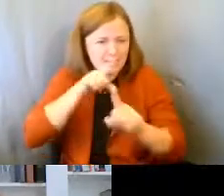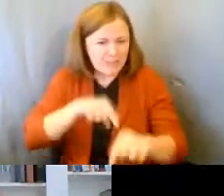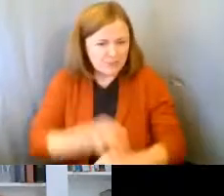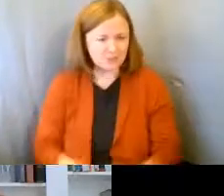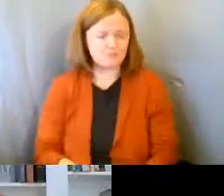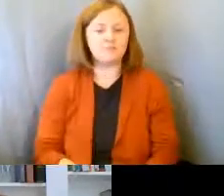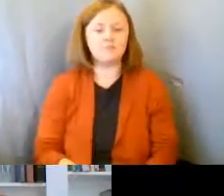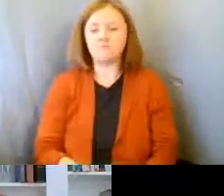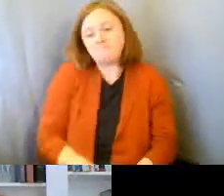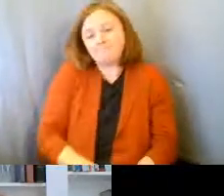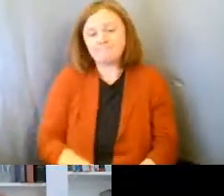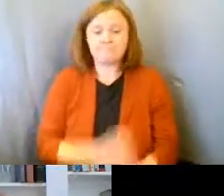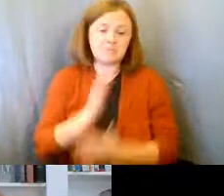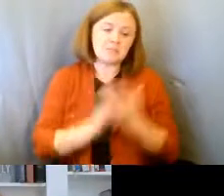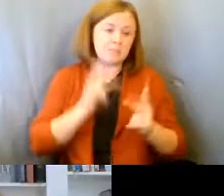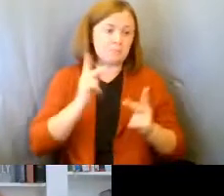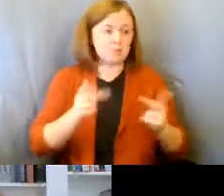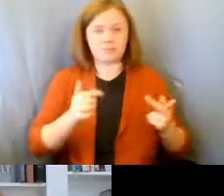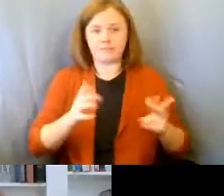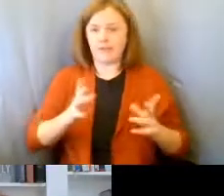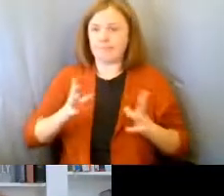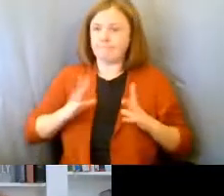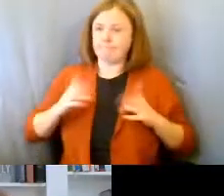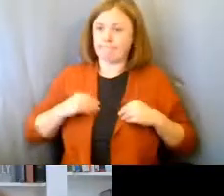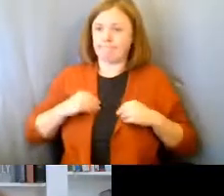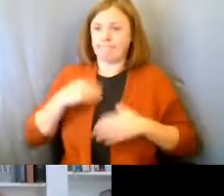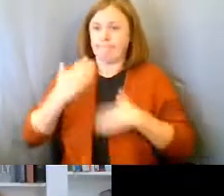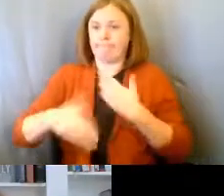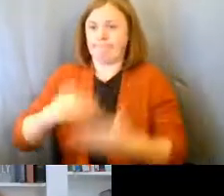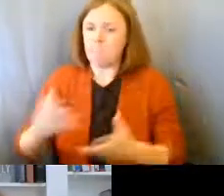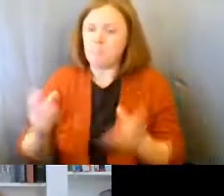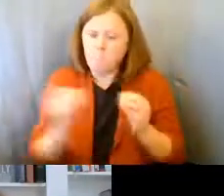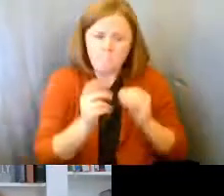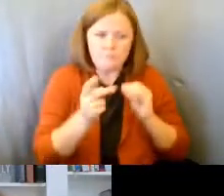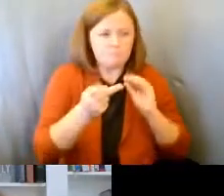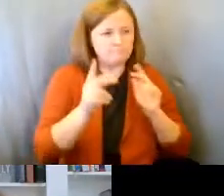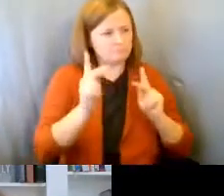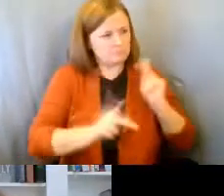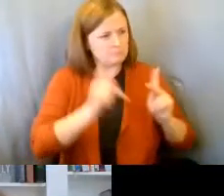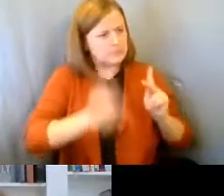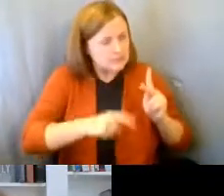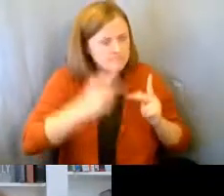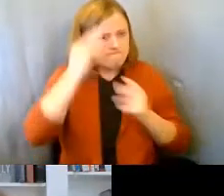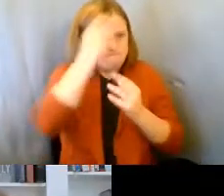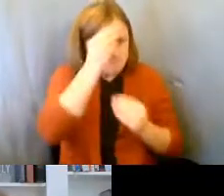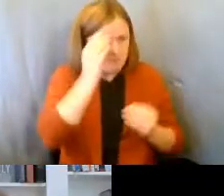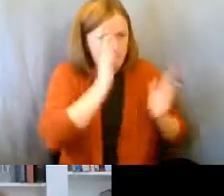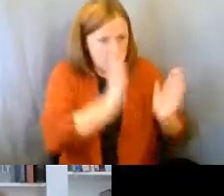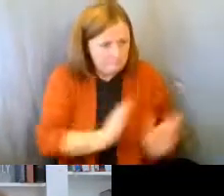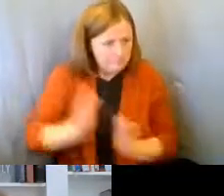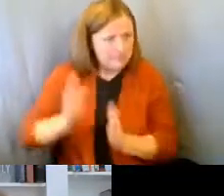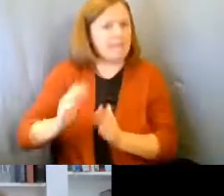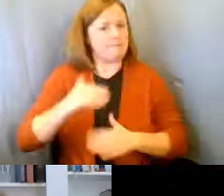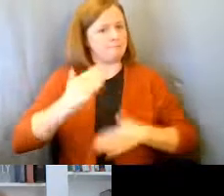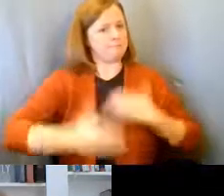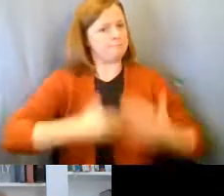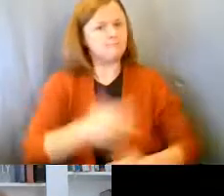Some people just seem to fall into them. Other people need to be more intentional. So let's look at what this looks like,